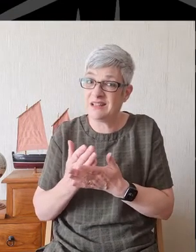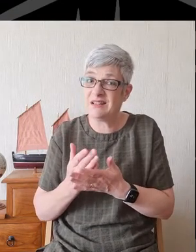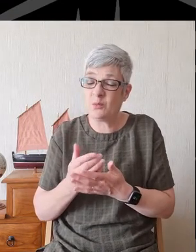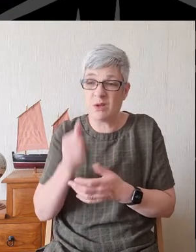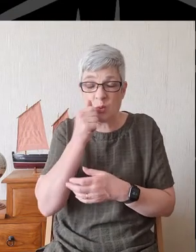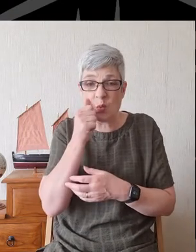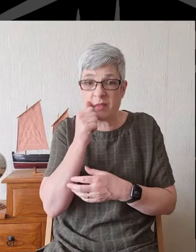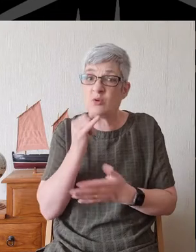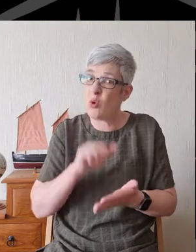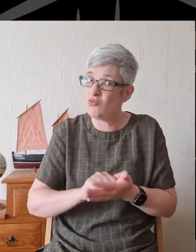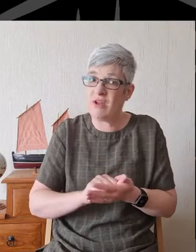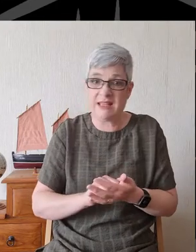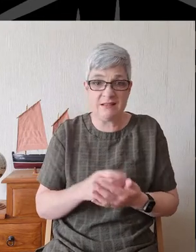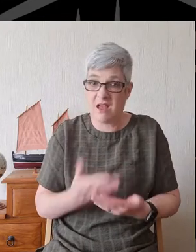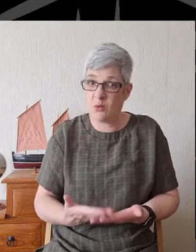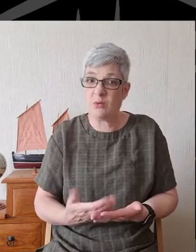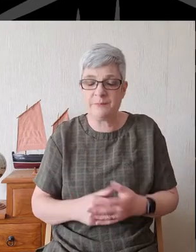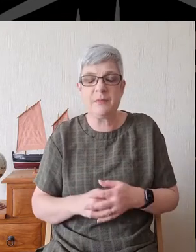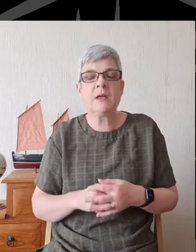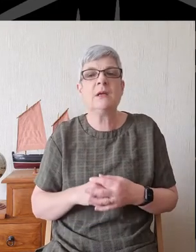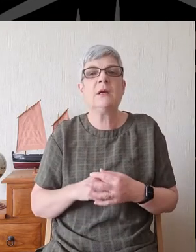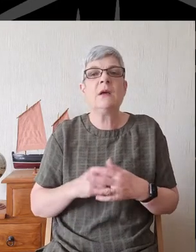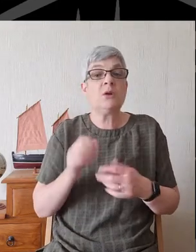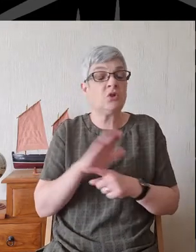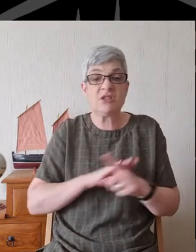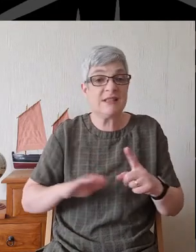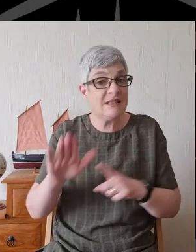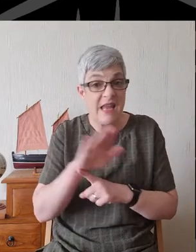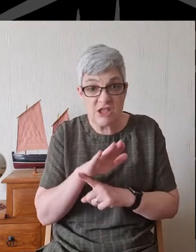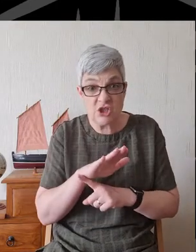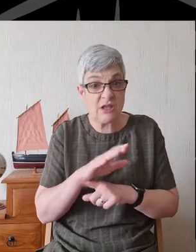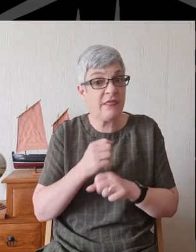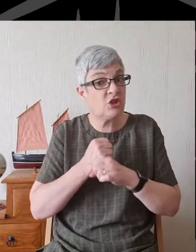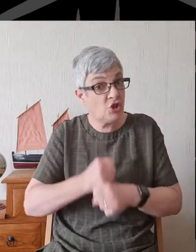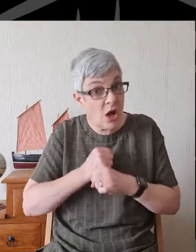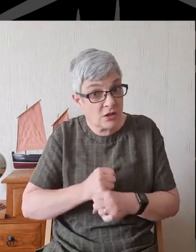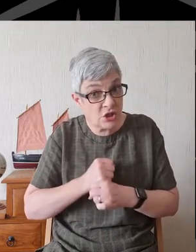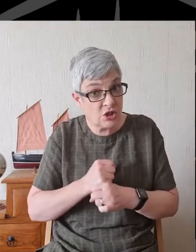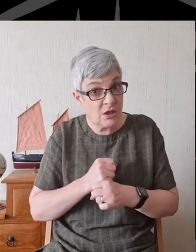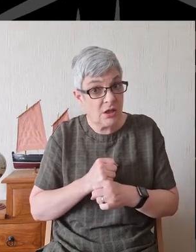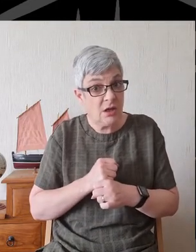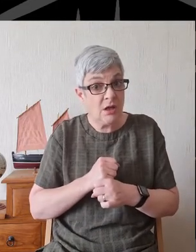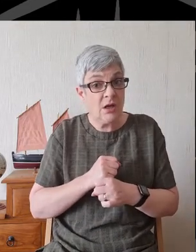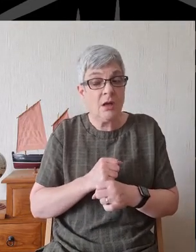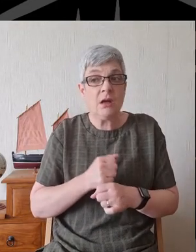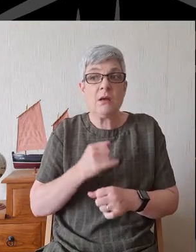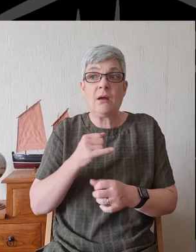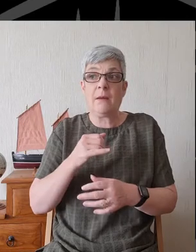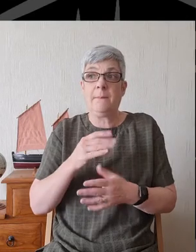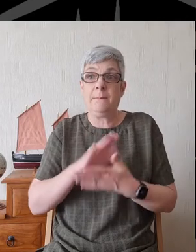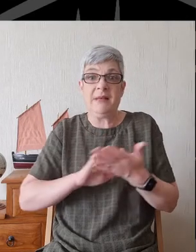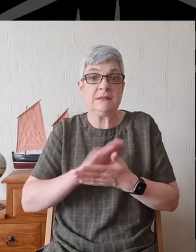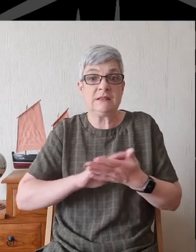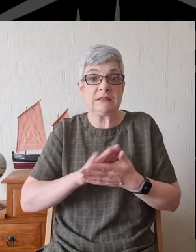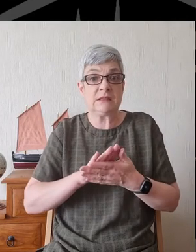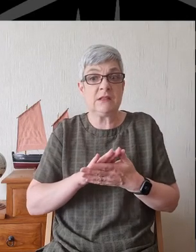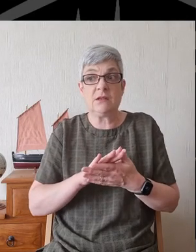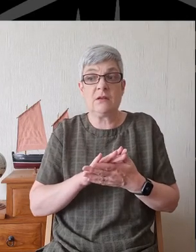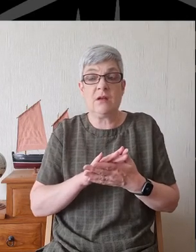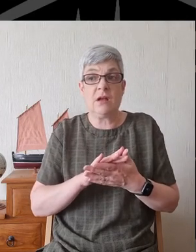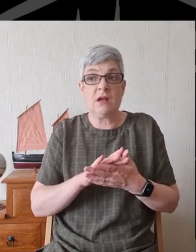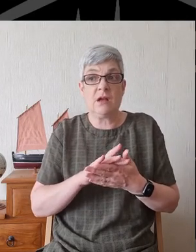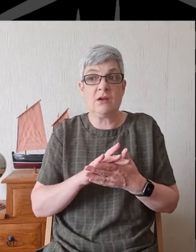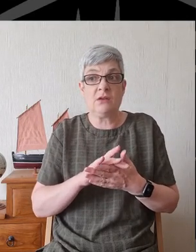We're not just in the nation, in the church, wanting to make it illegal and making it, in fact, illegal not to attend